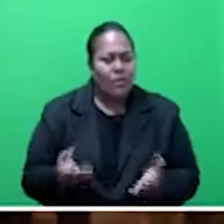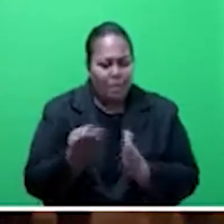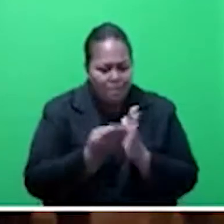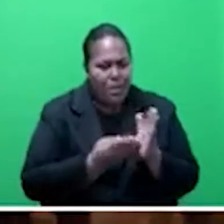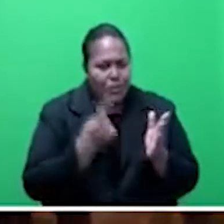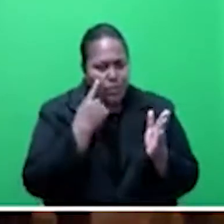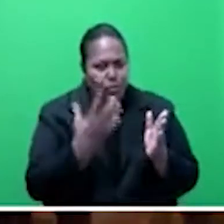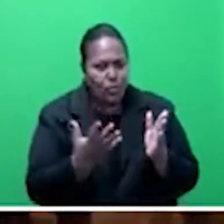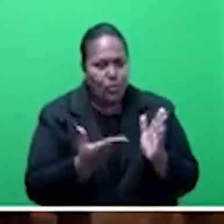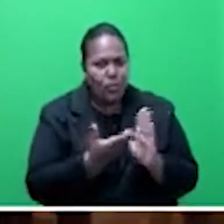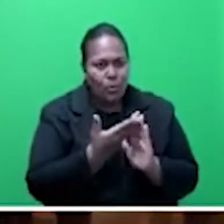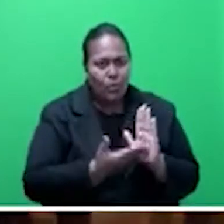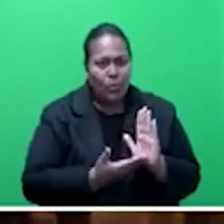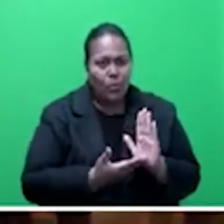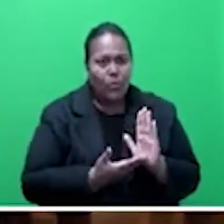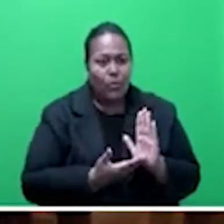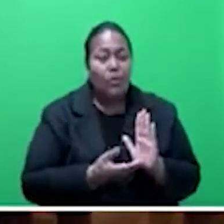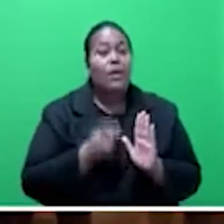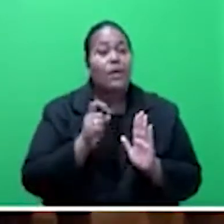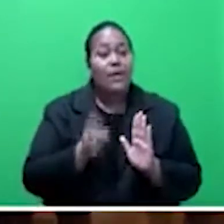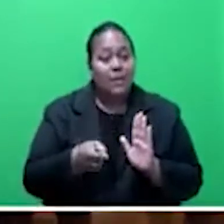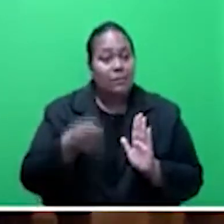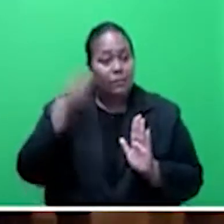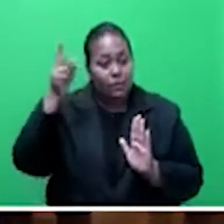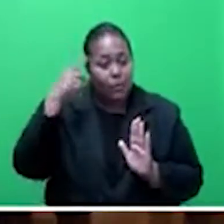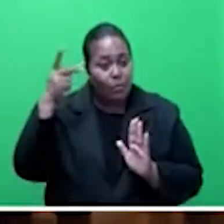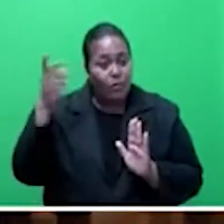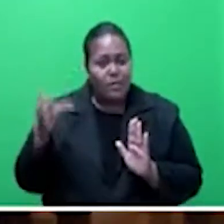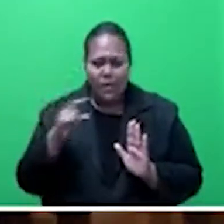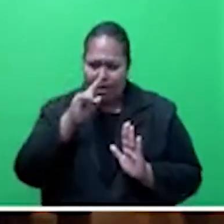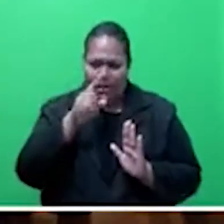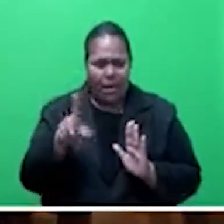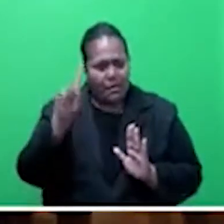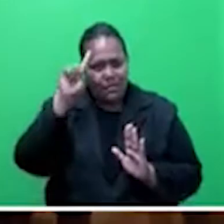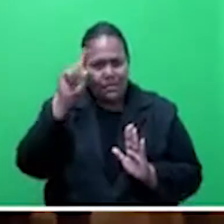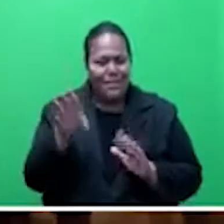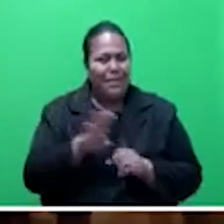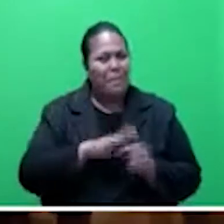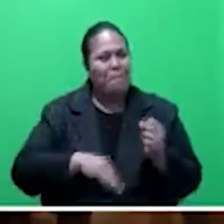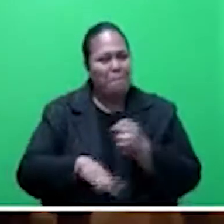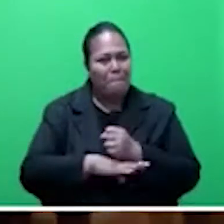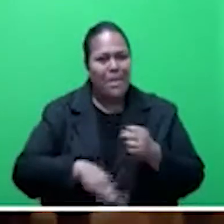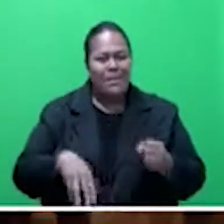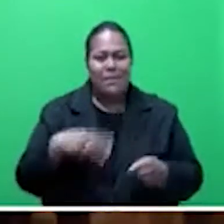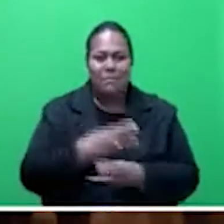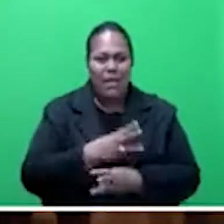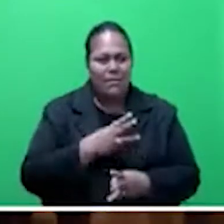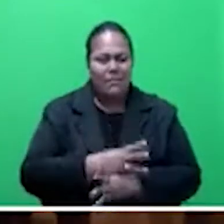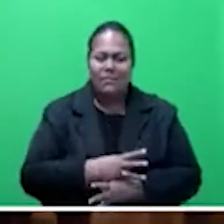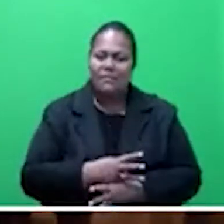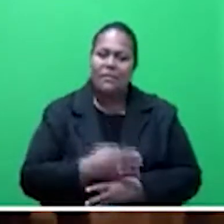that. If the professor can't comprehend those basic maths, he should go back to school.